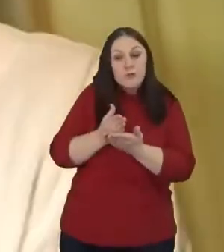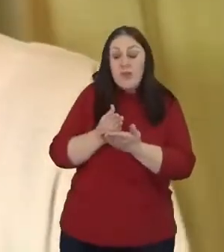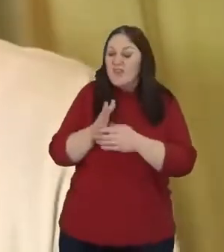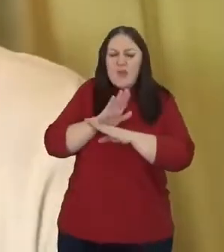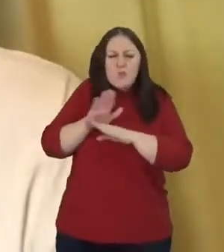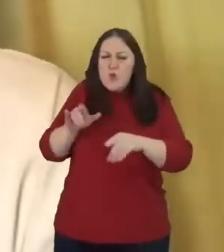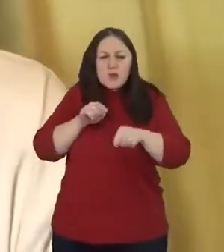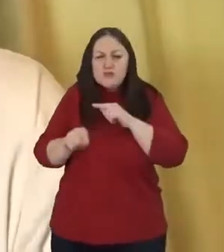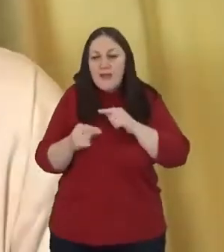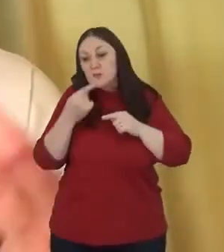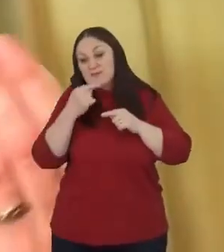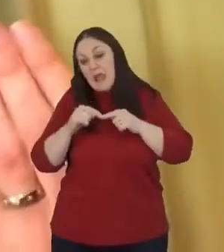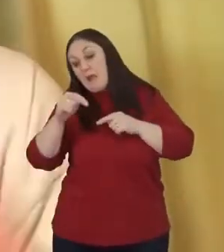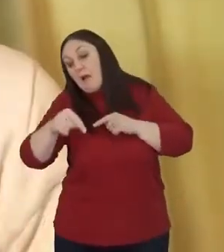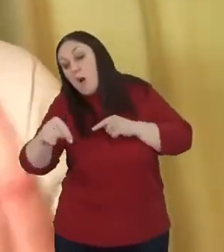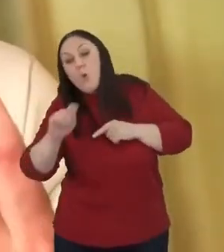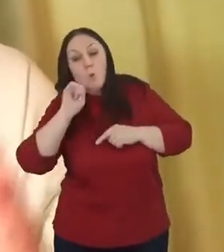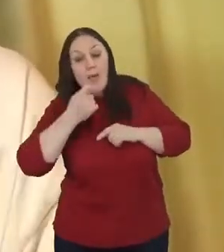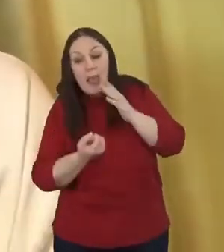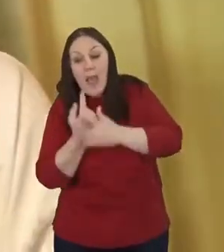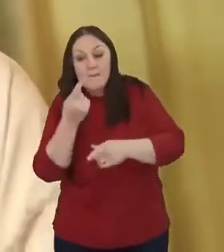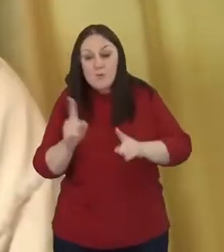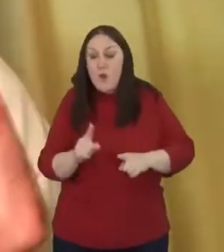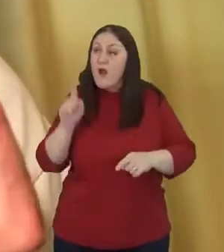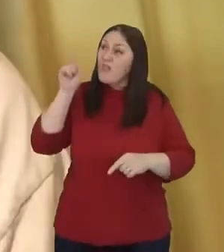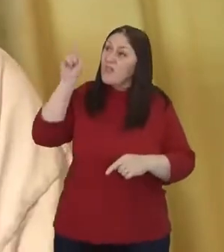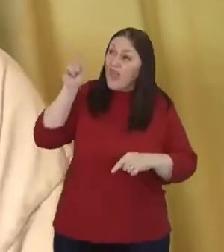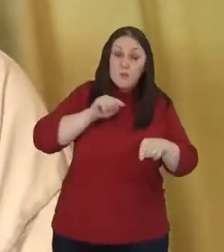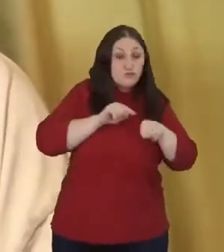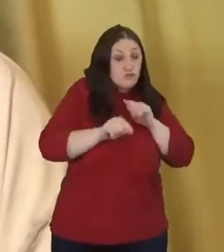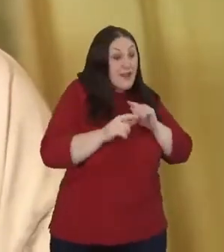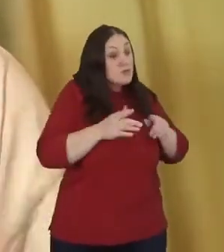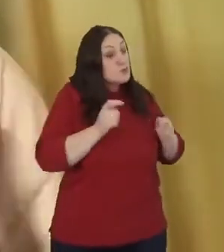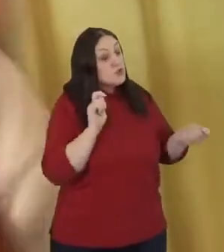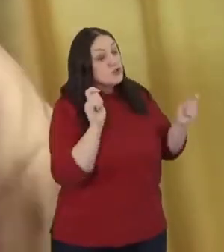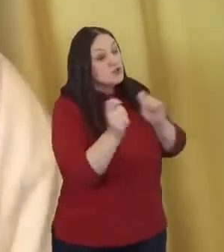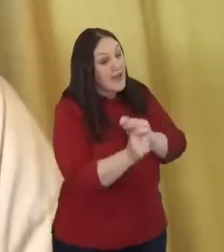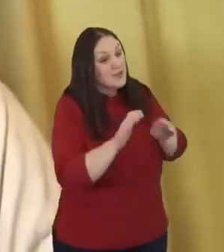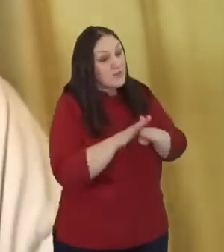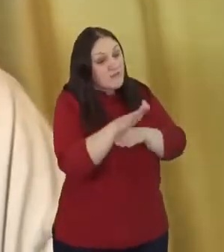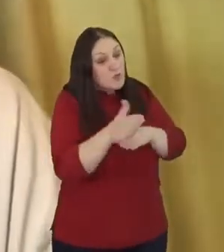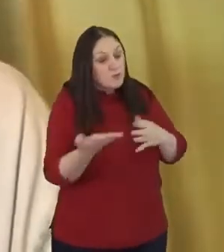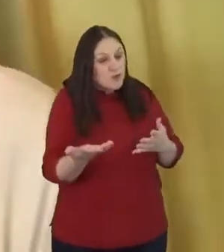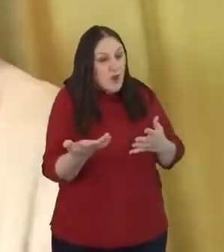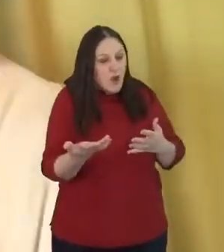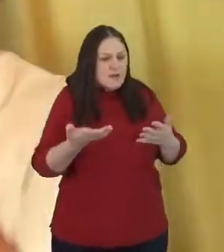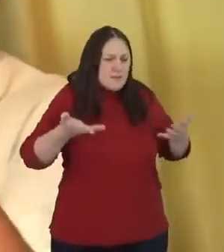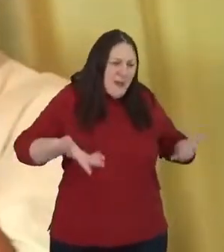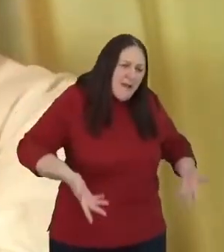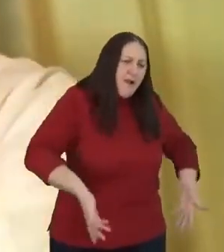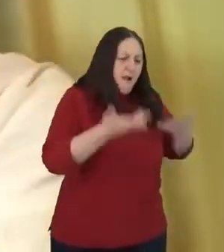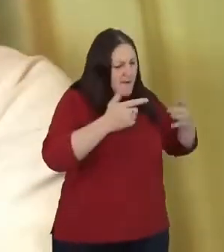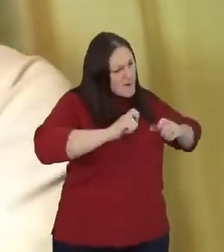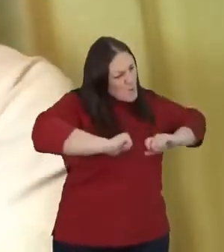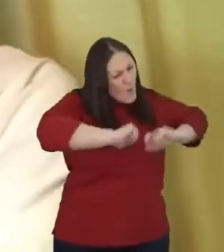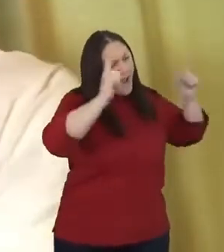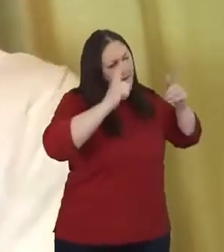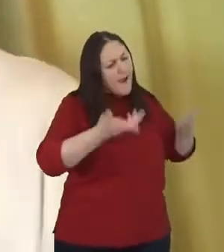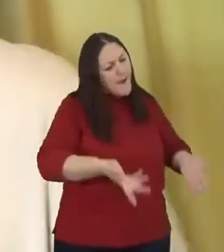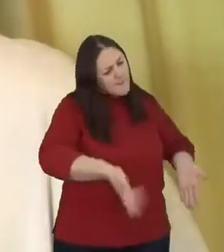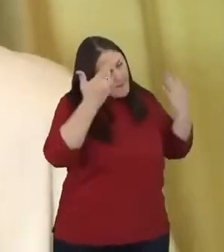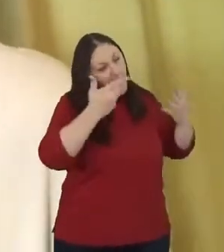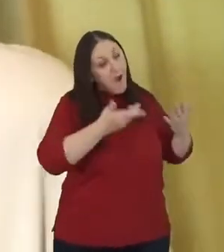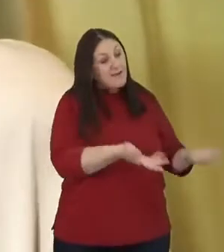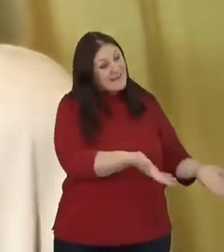to change the future by naming the truth about our present, by waking us up and inviting us to